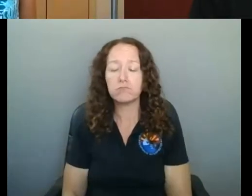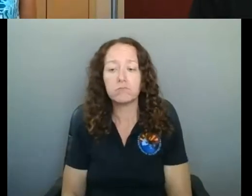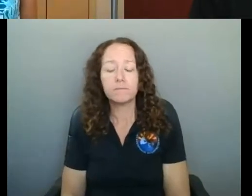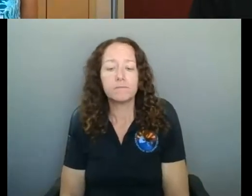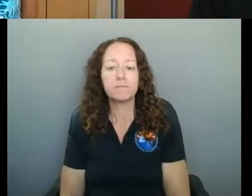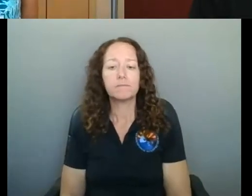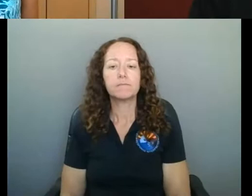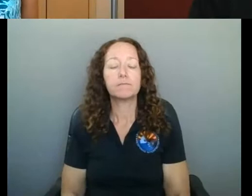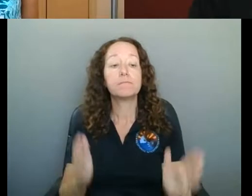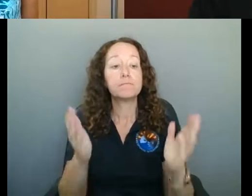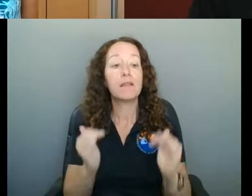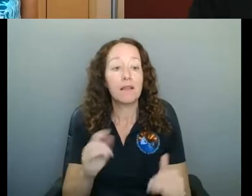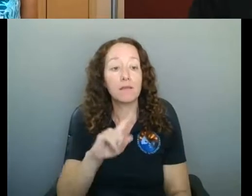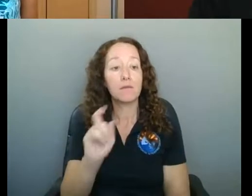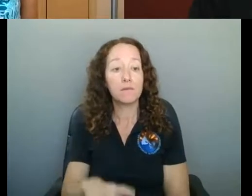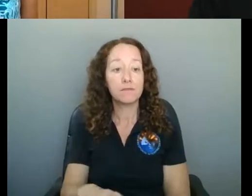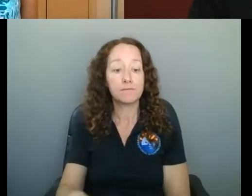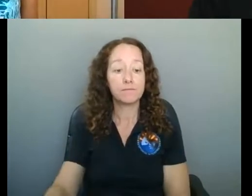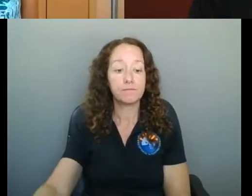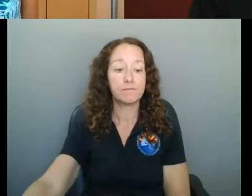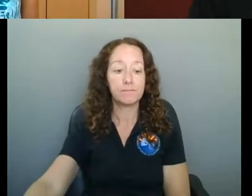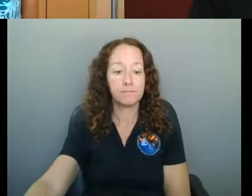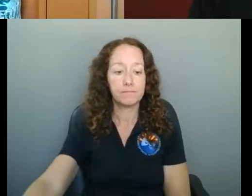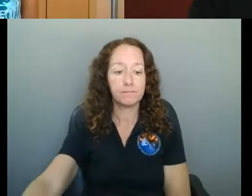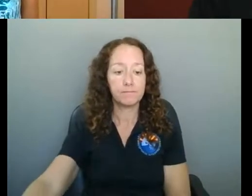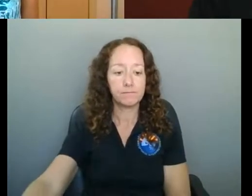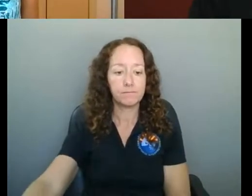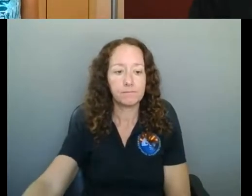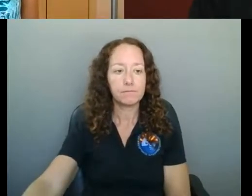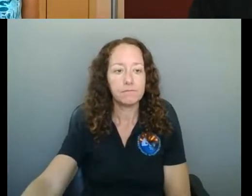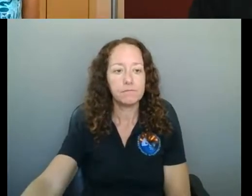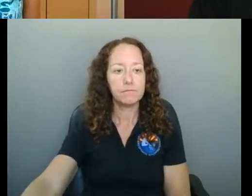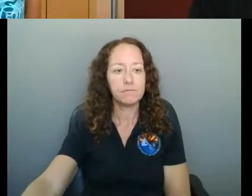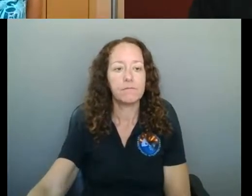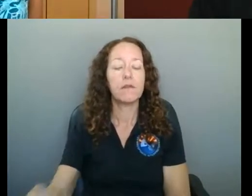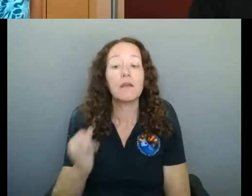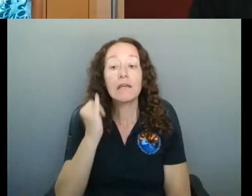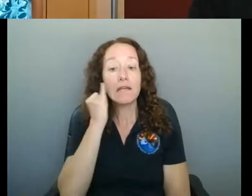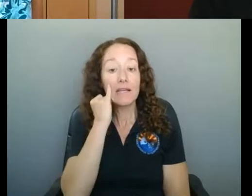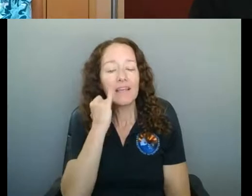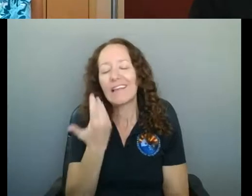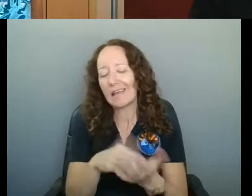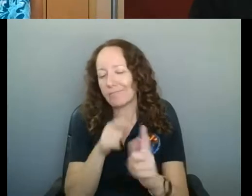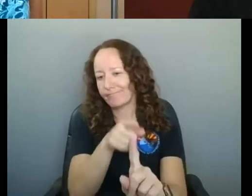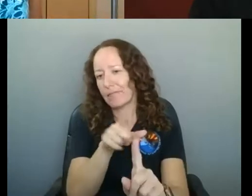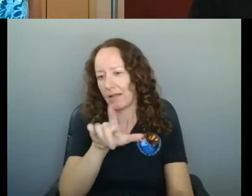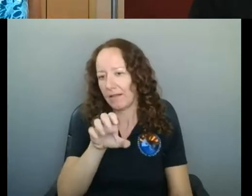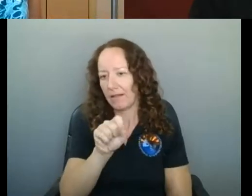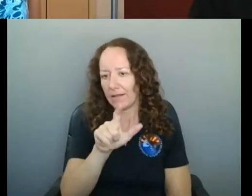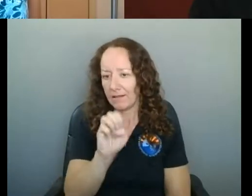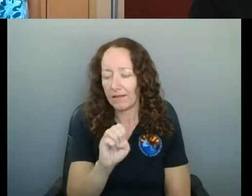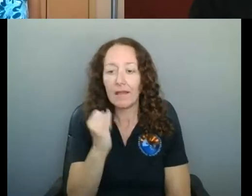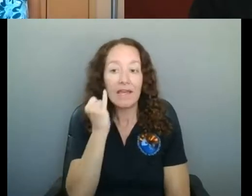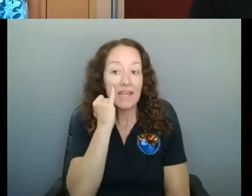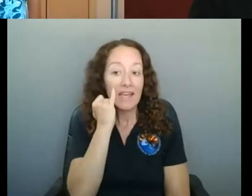The next question that was typed in earlier asks Leslie again, if there is only one staff member working, can they